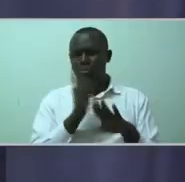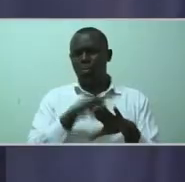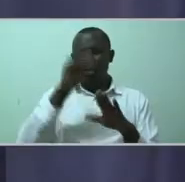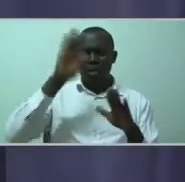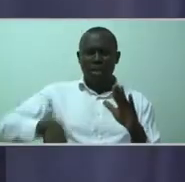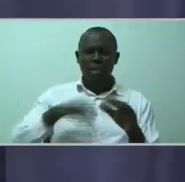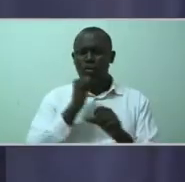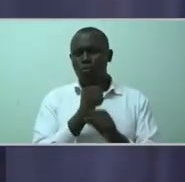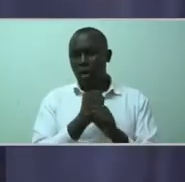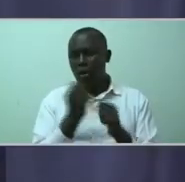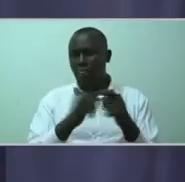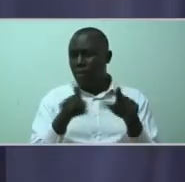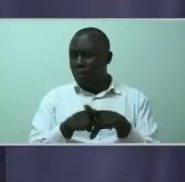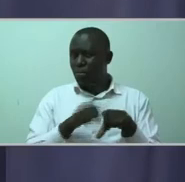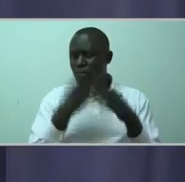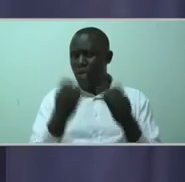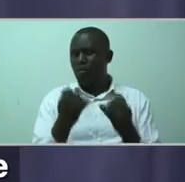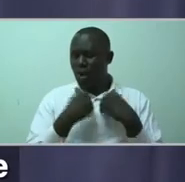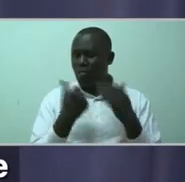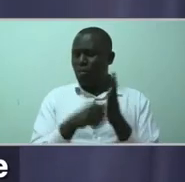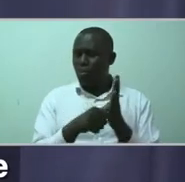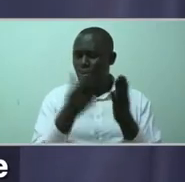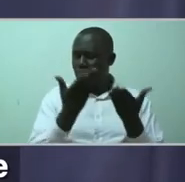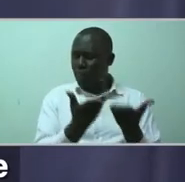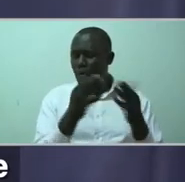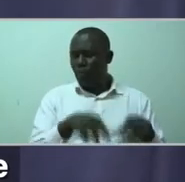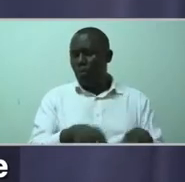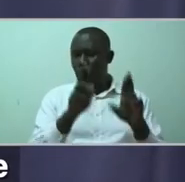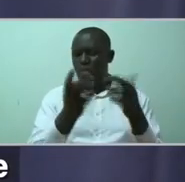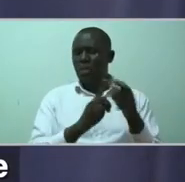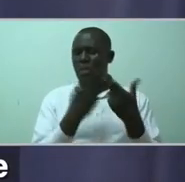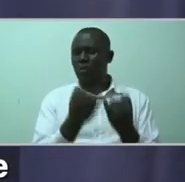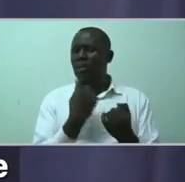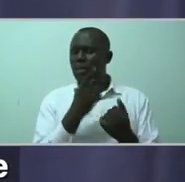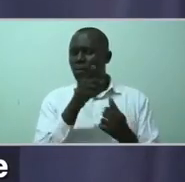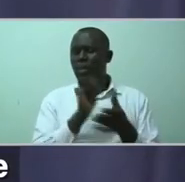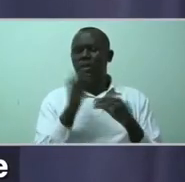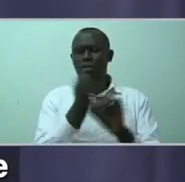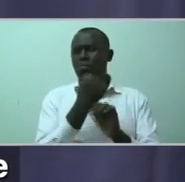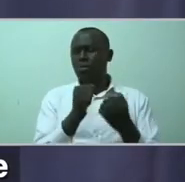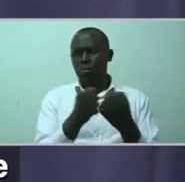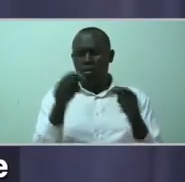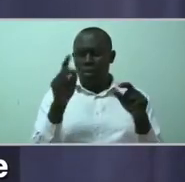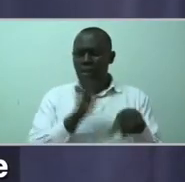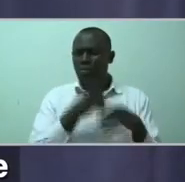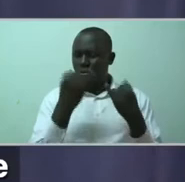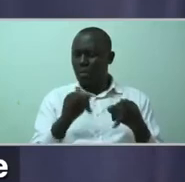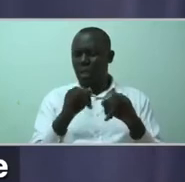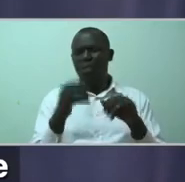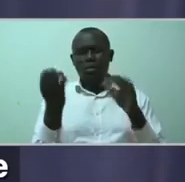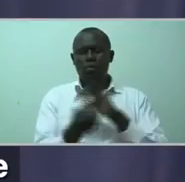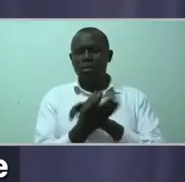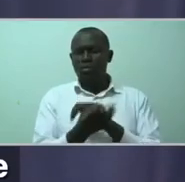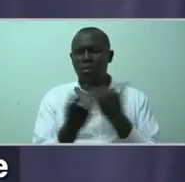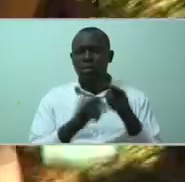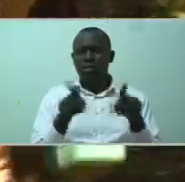Sometimes I would report to work late because I got an attack on my way. When I tried to explain to my boss, he would tell me that they want someone who is fit